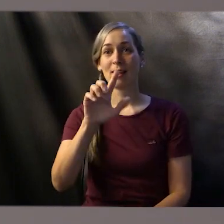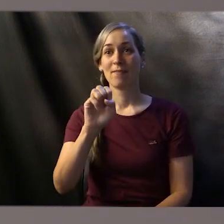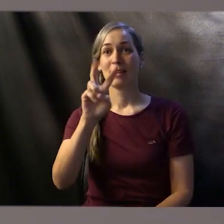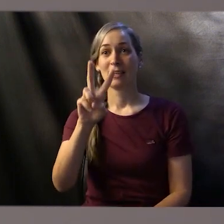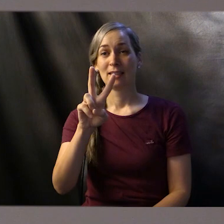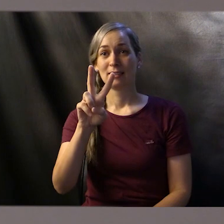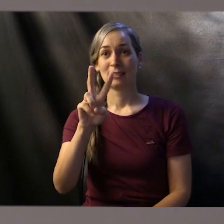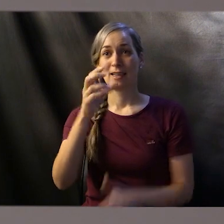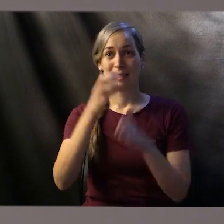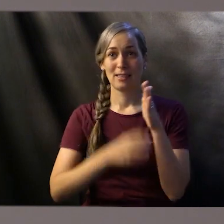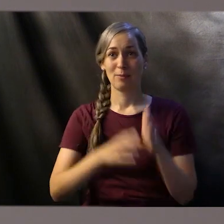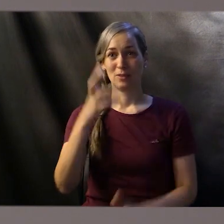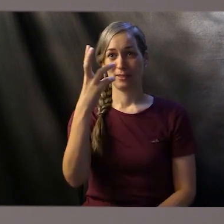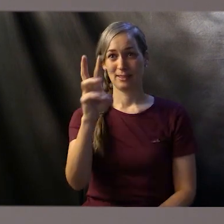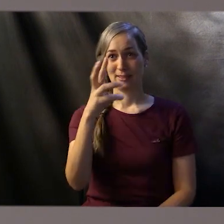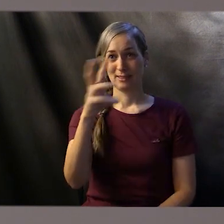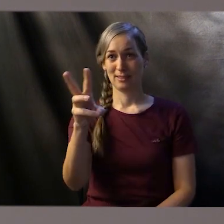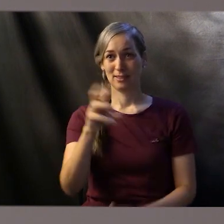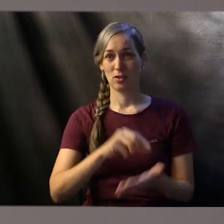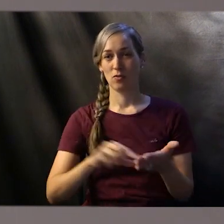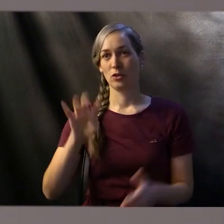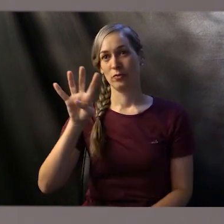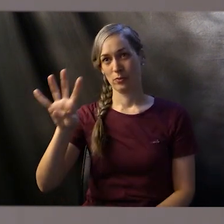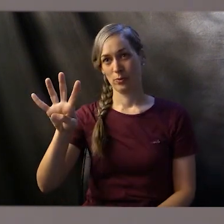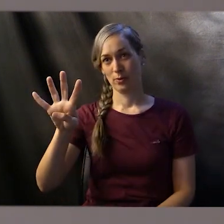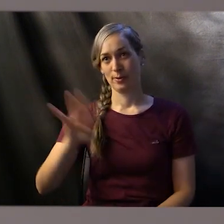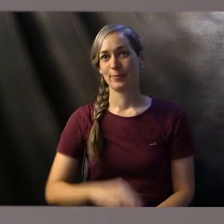Leviticus 16 verse 4.